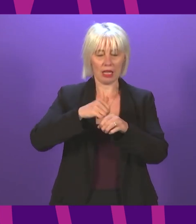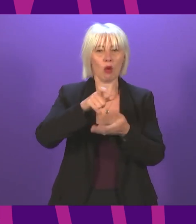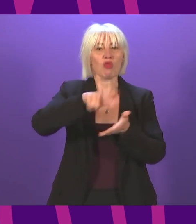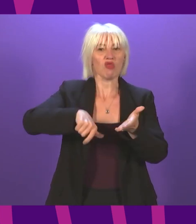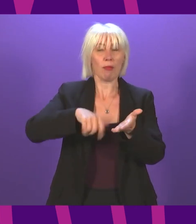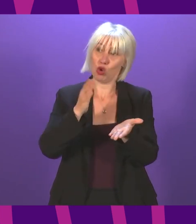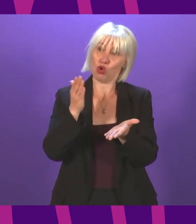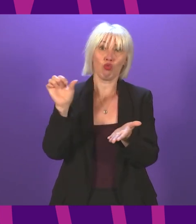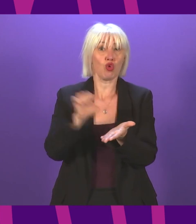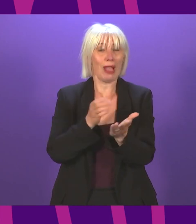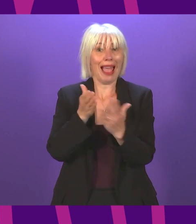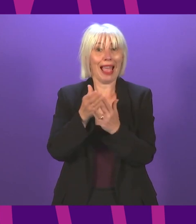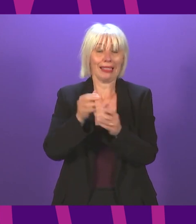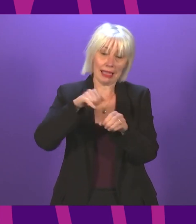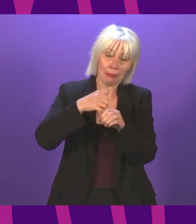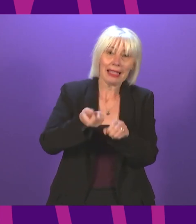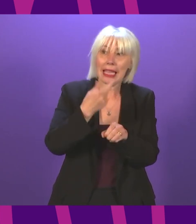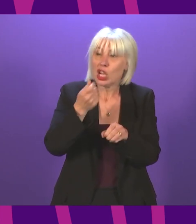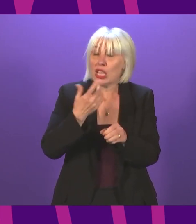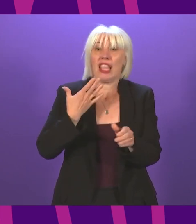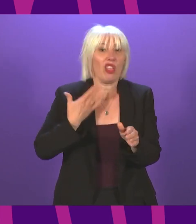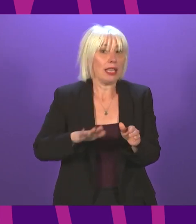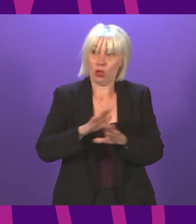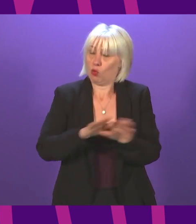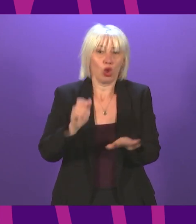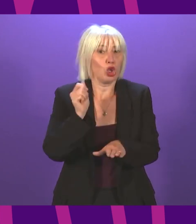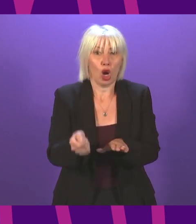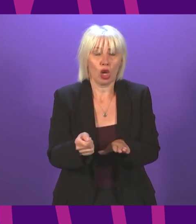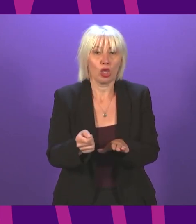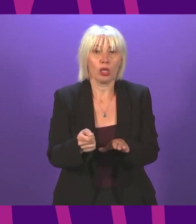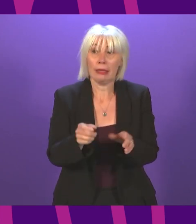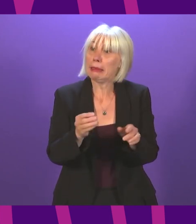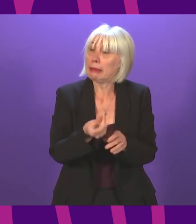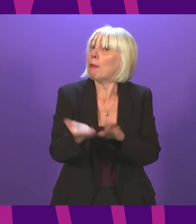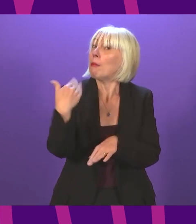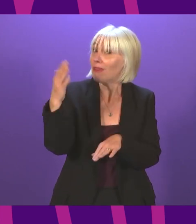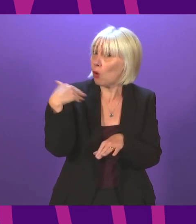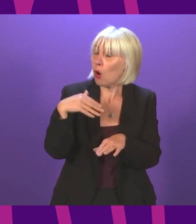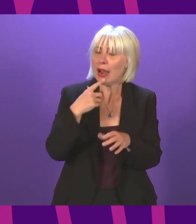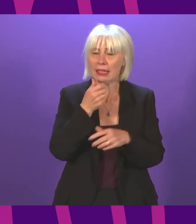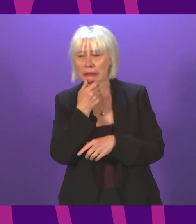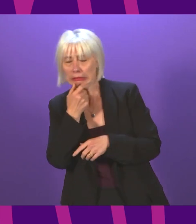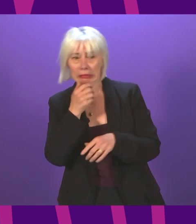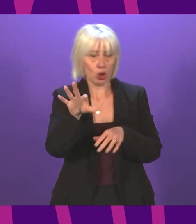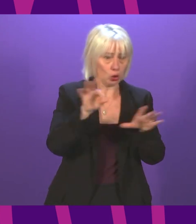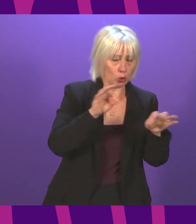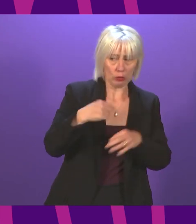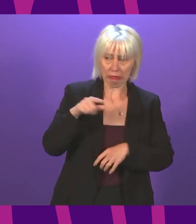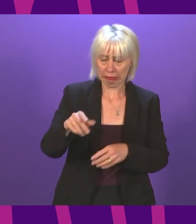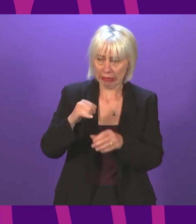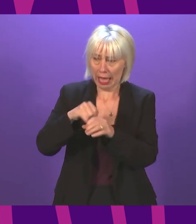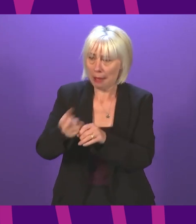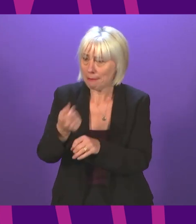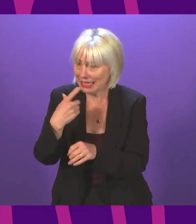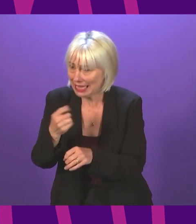to the medicines they need without charge and without, as some people used to have to do, making video choices between taking their medicines and